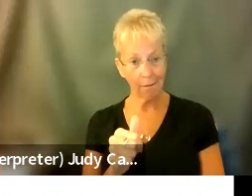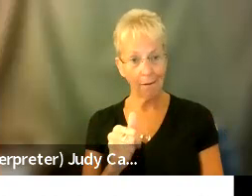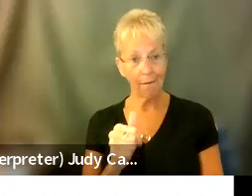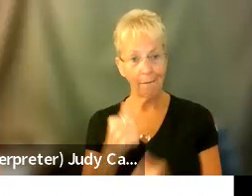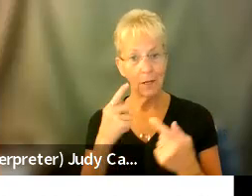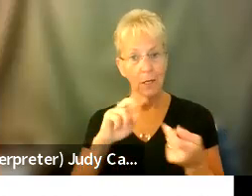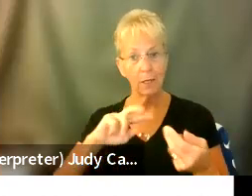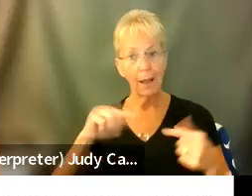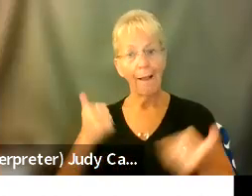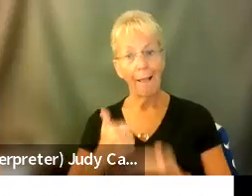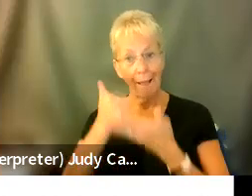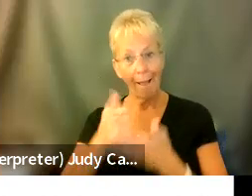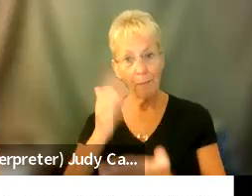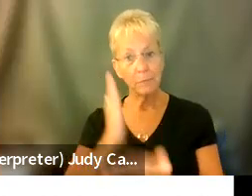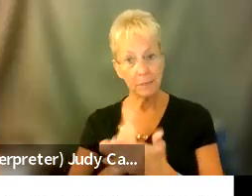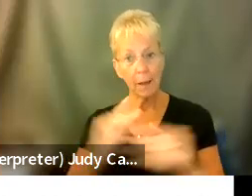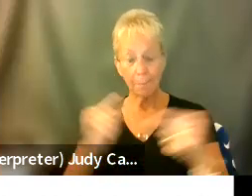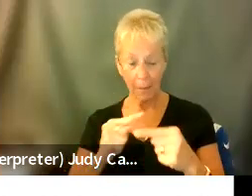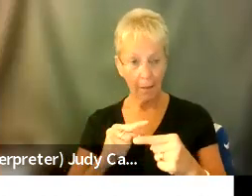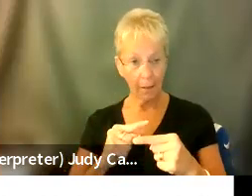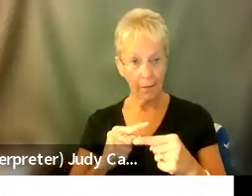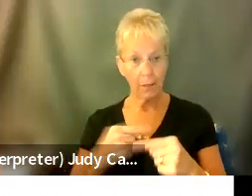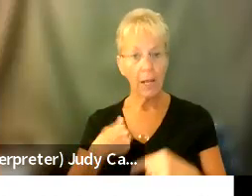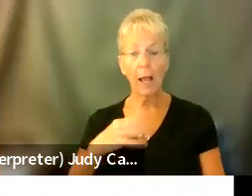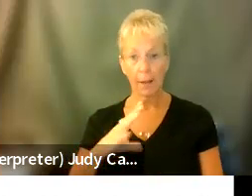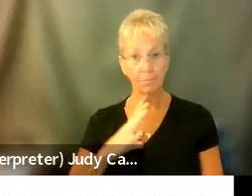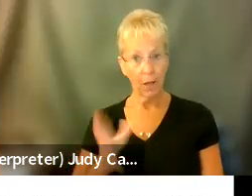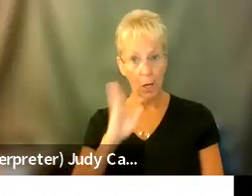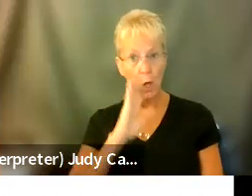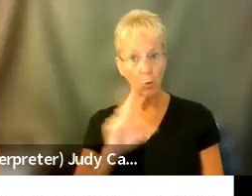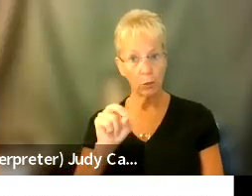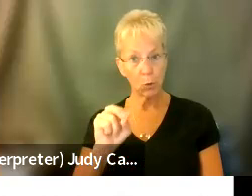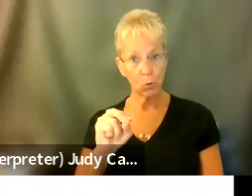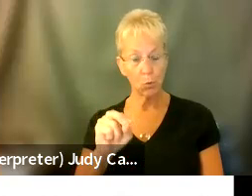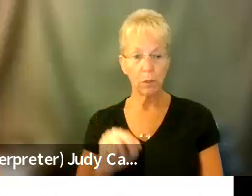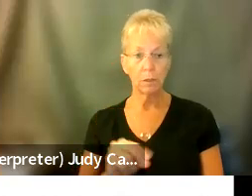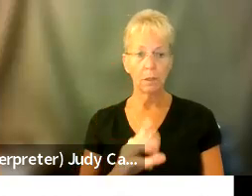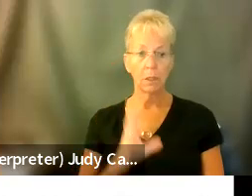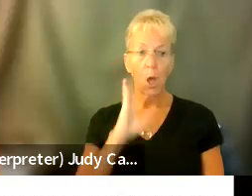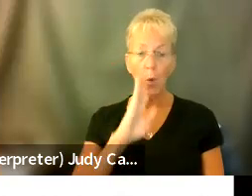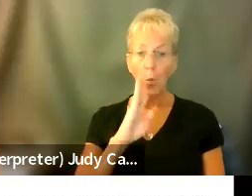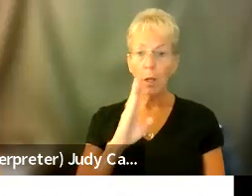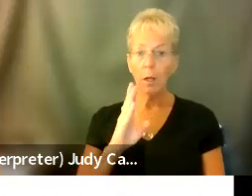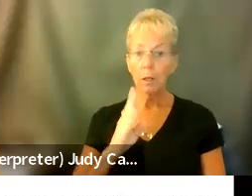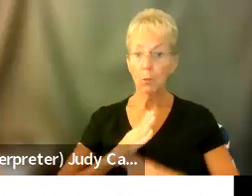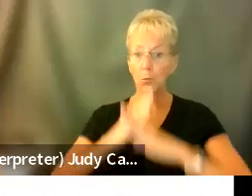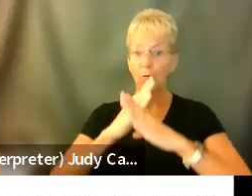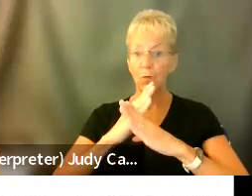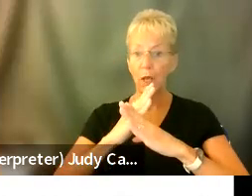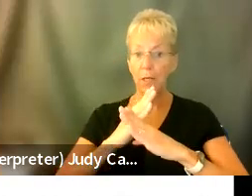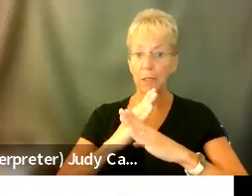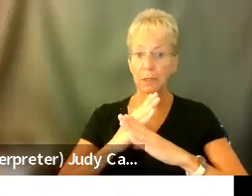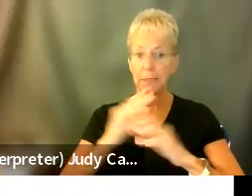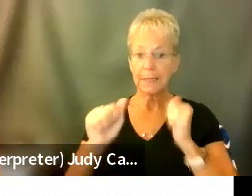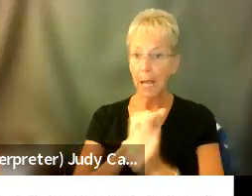like reverse your pain or stop your pain, I'm okay. And I'll do it. And was like, will it prevent me from damage, like